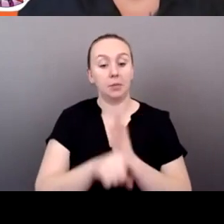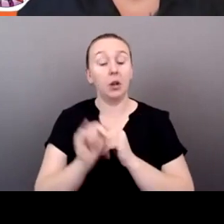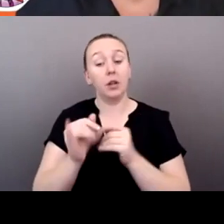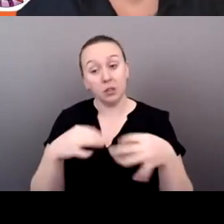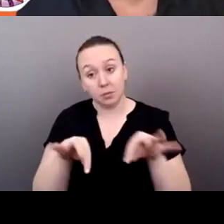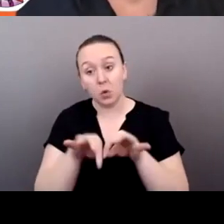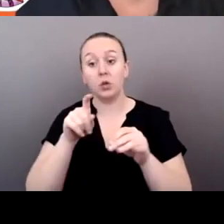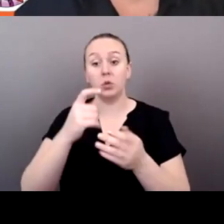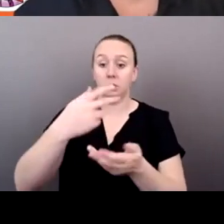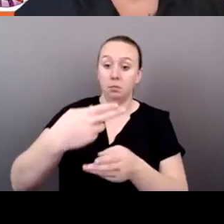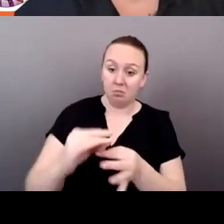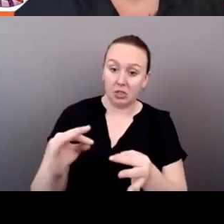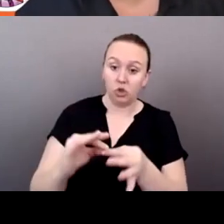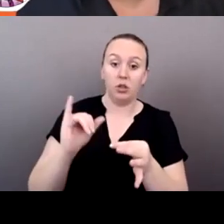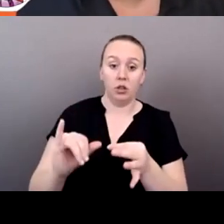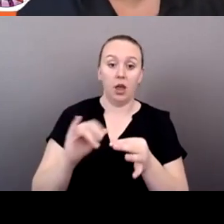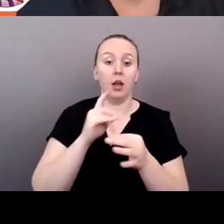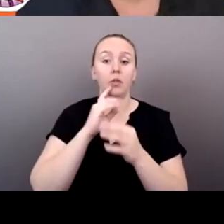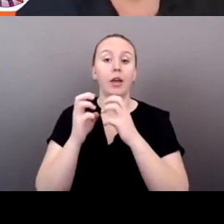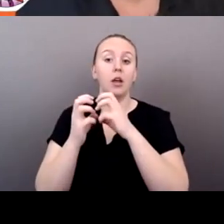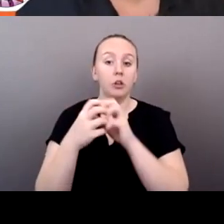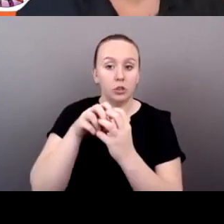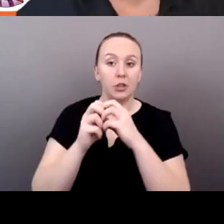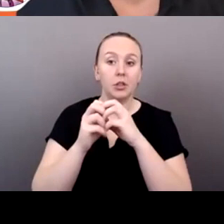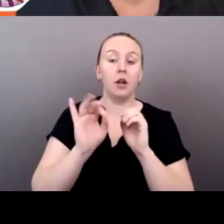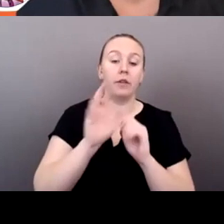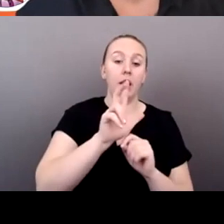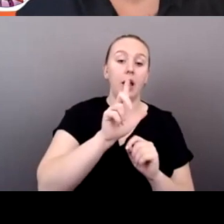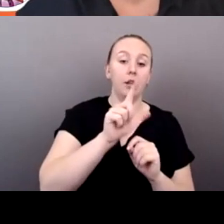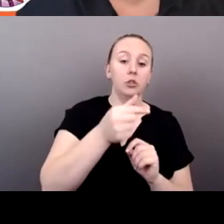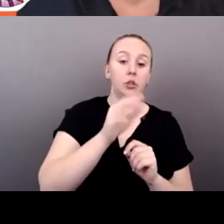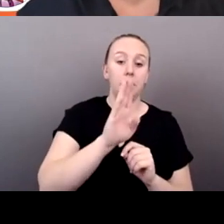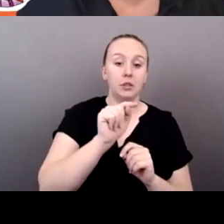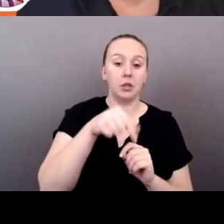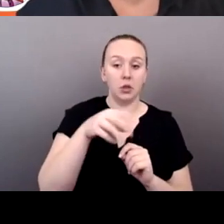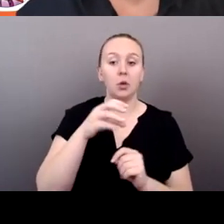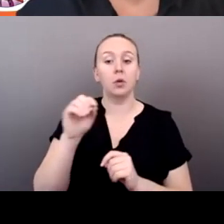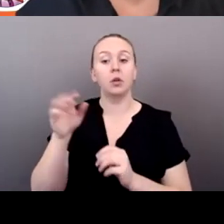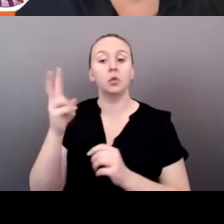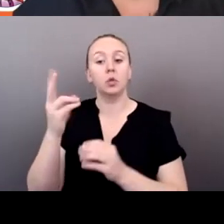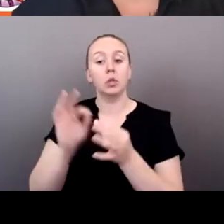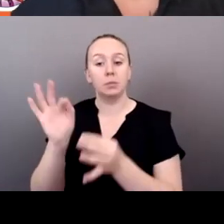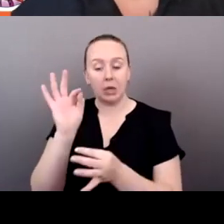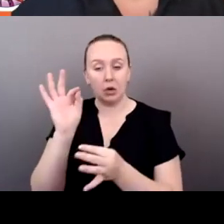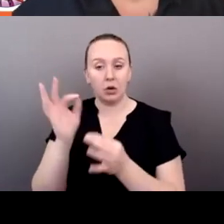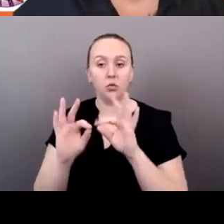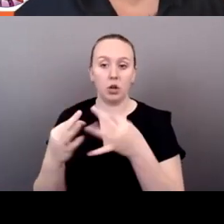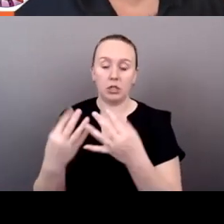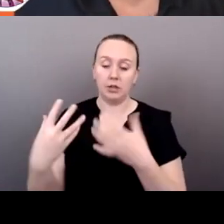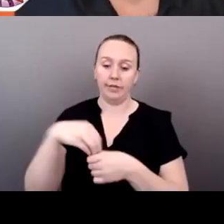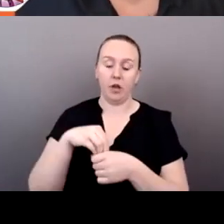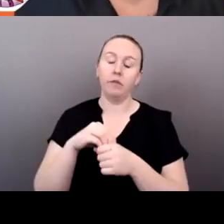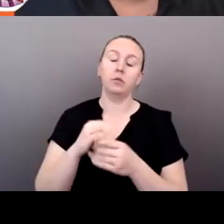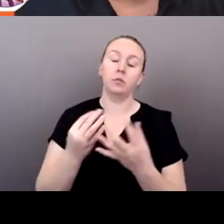about the intersection of, uh, our LGBTQ and two-spirit relatives is important in this work. So I want to name that. Um, if you want more